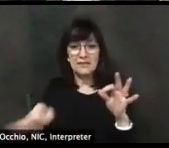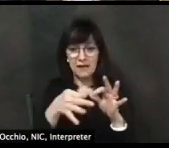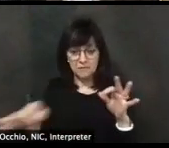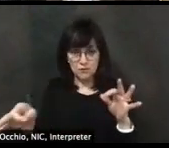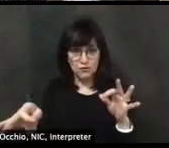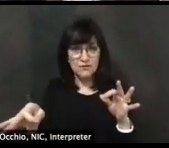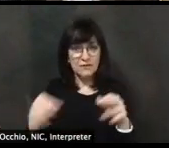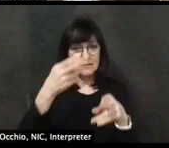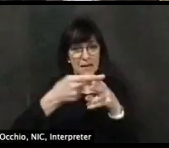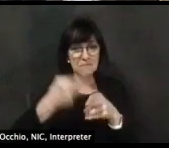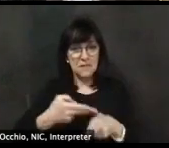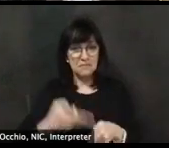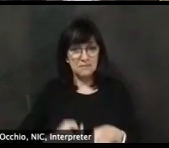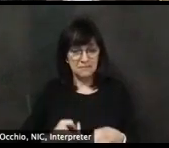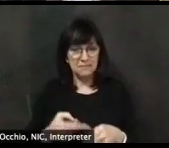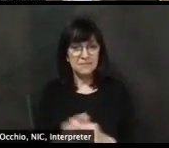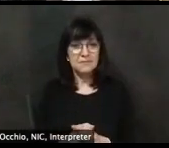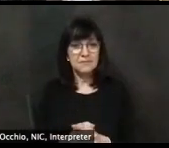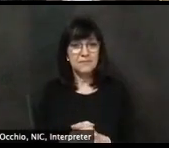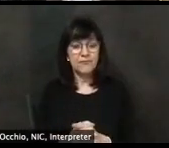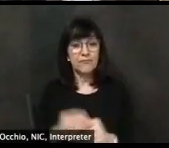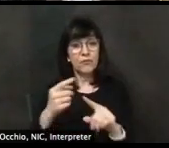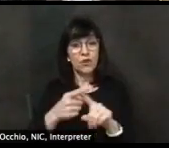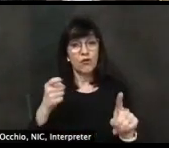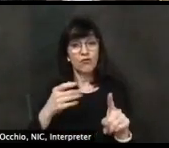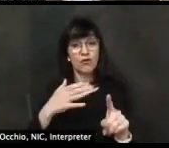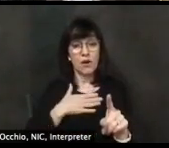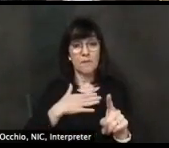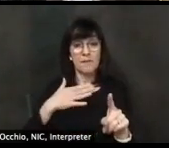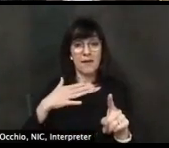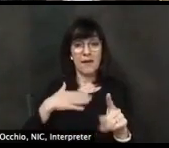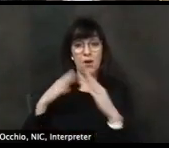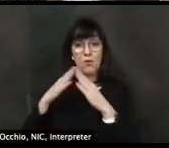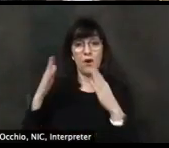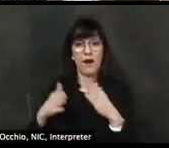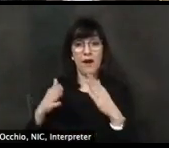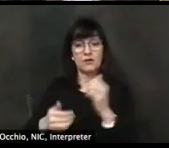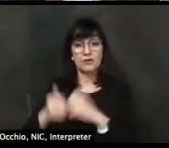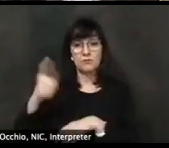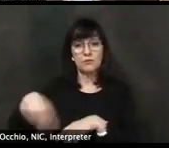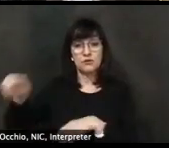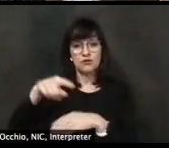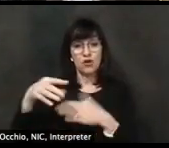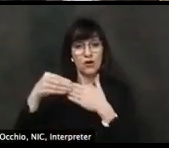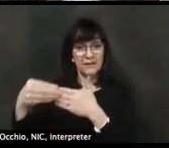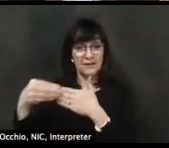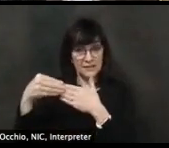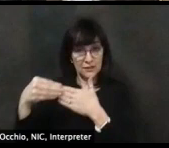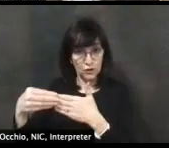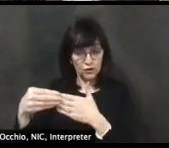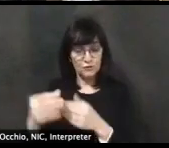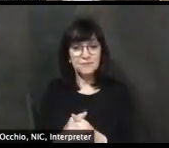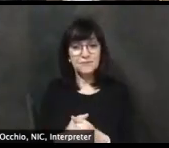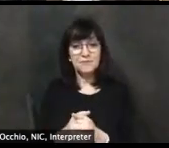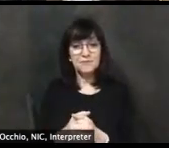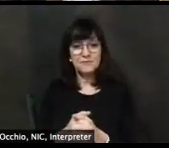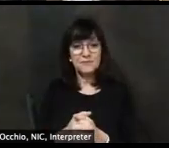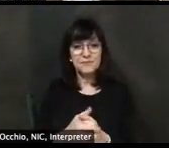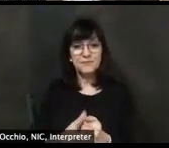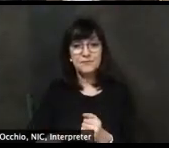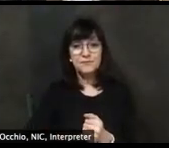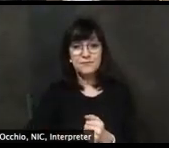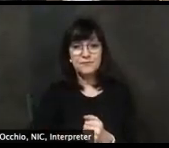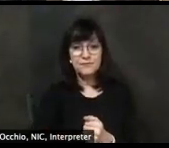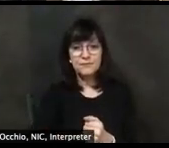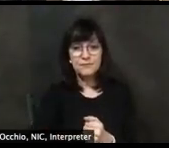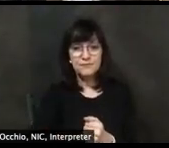From our House, we're pleased to be joined by our House Majority Leader, Valerie Longhurst. Our Majority Whip is with us,